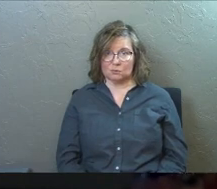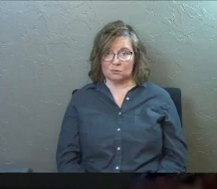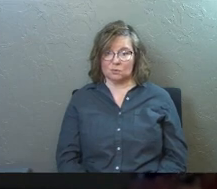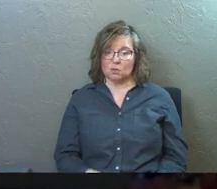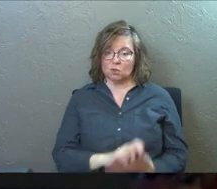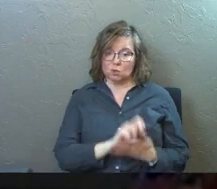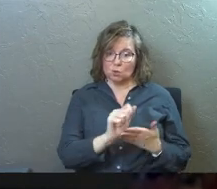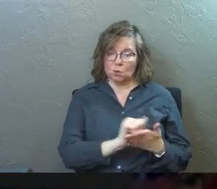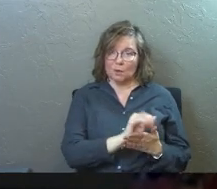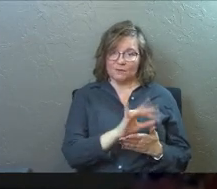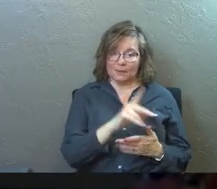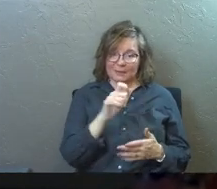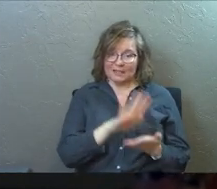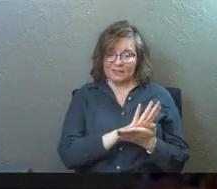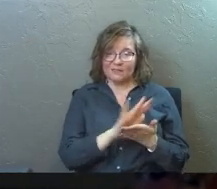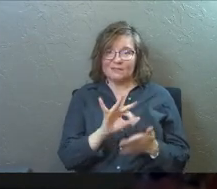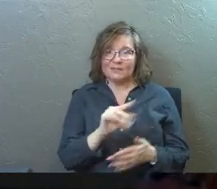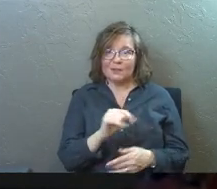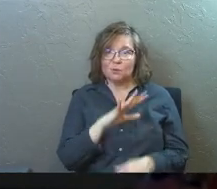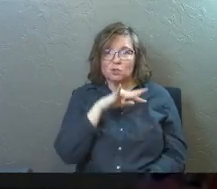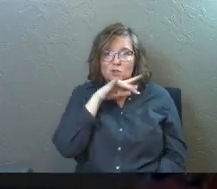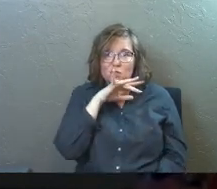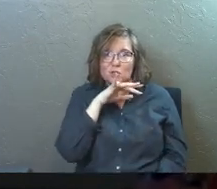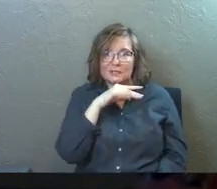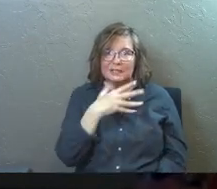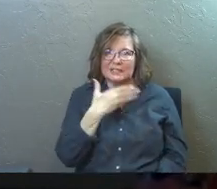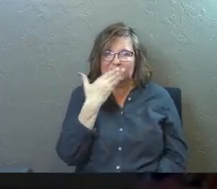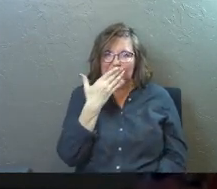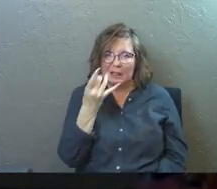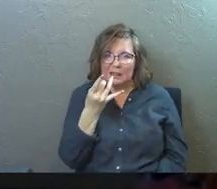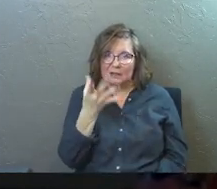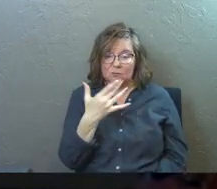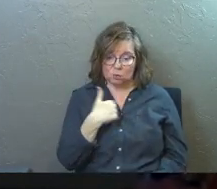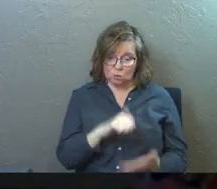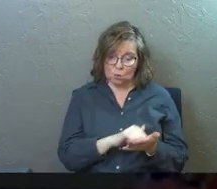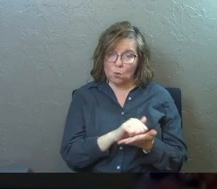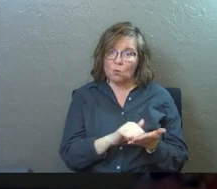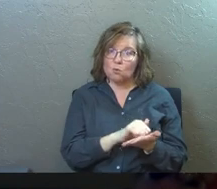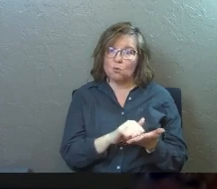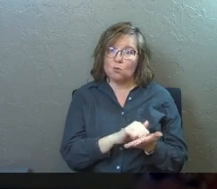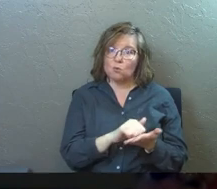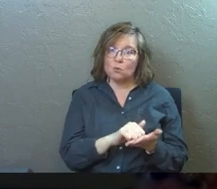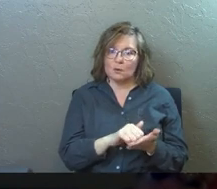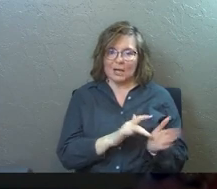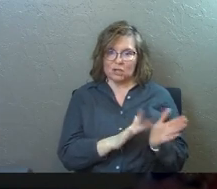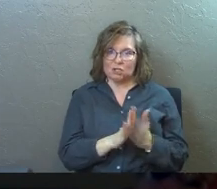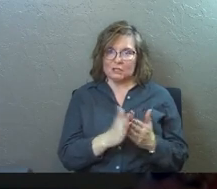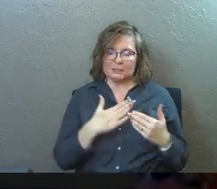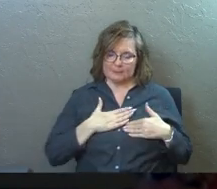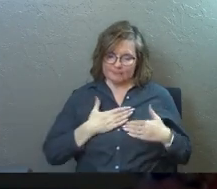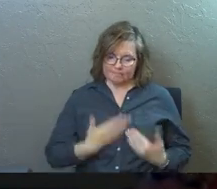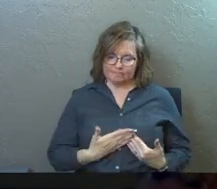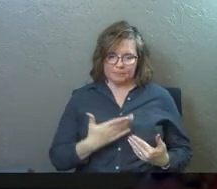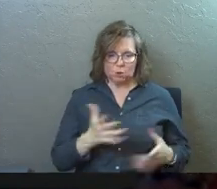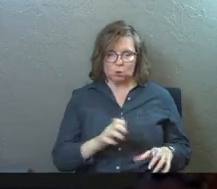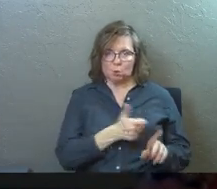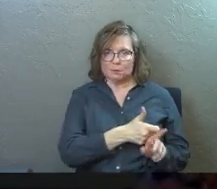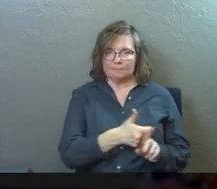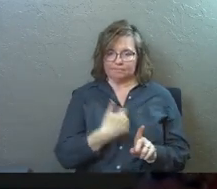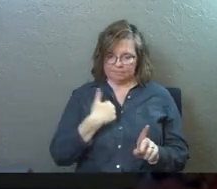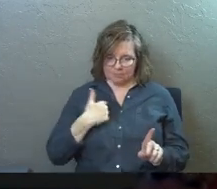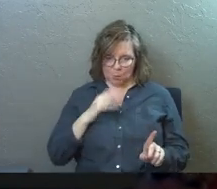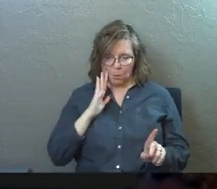You washed their feet because their feet were dirty and smelly. You washed them. And Jesus did that for these 12